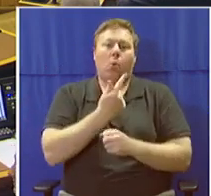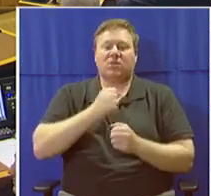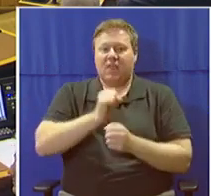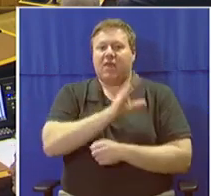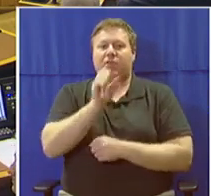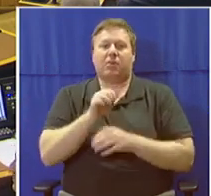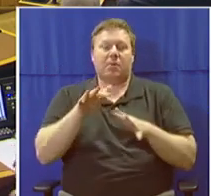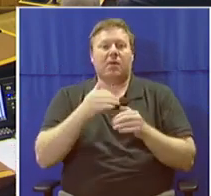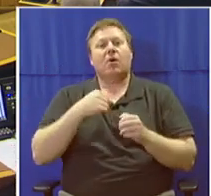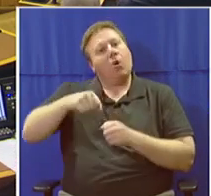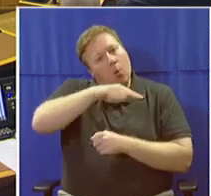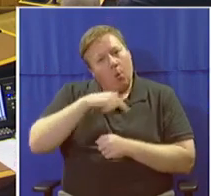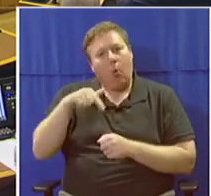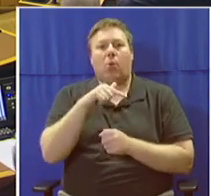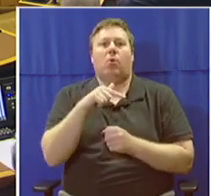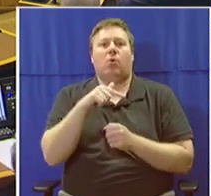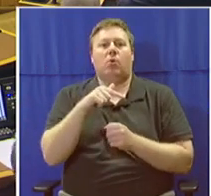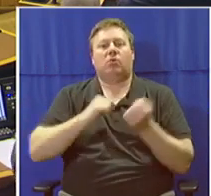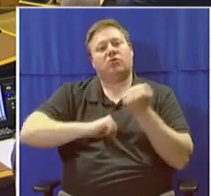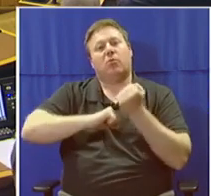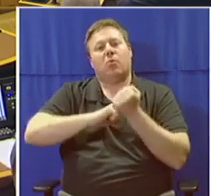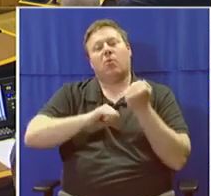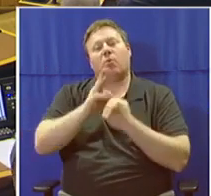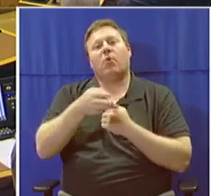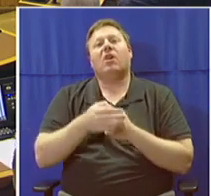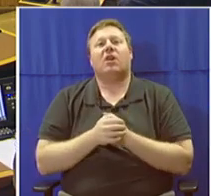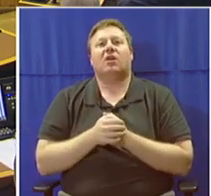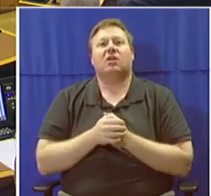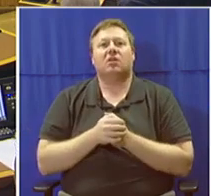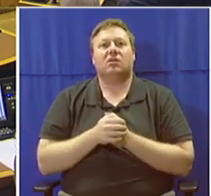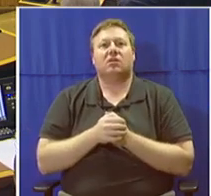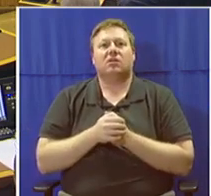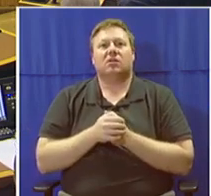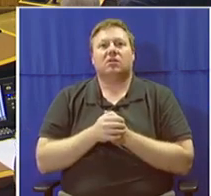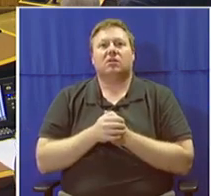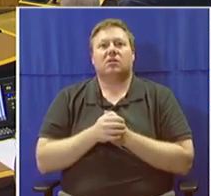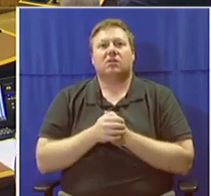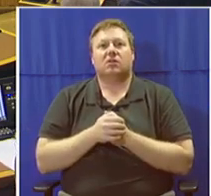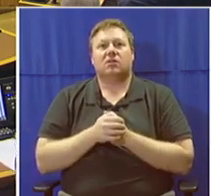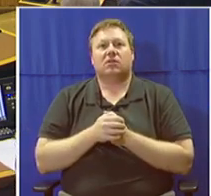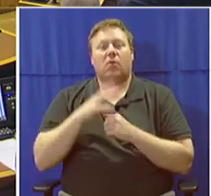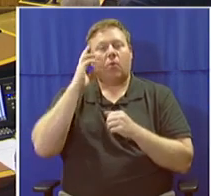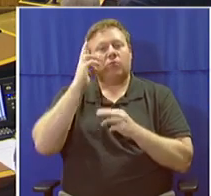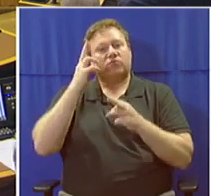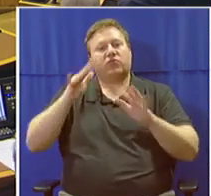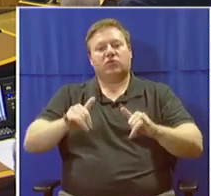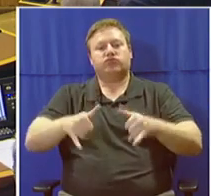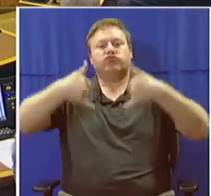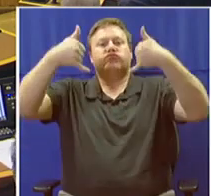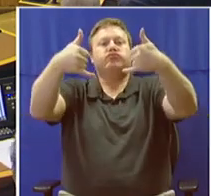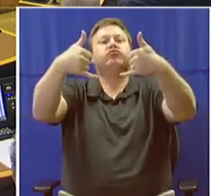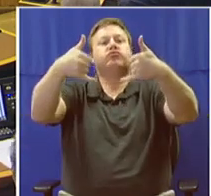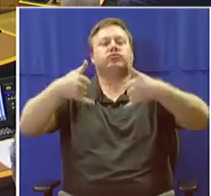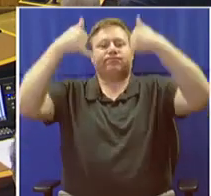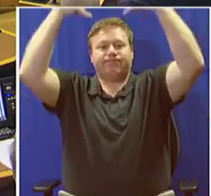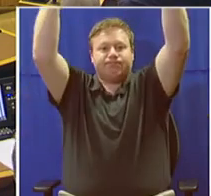to be firmly behind them, and that they will be lifting the Webb Ellis Trophy to bring it back home,